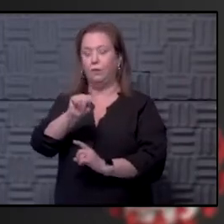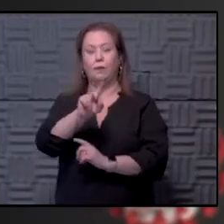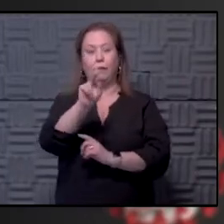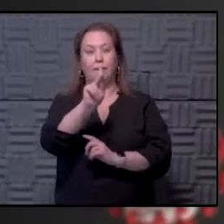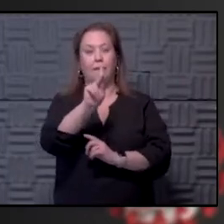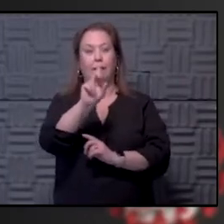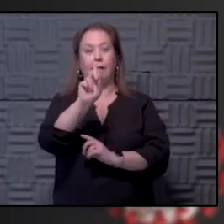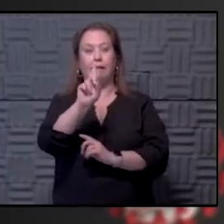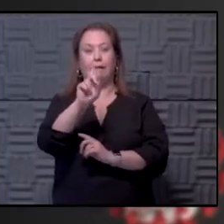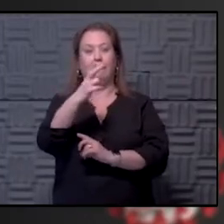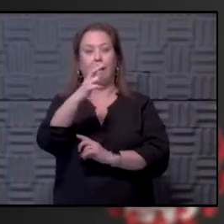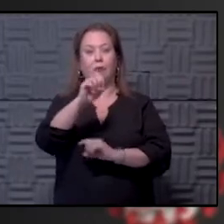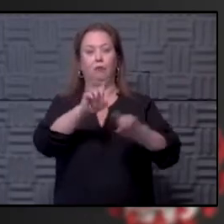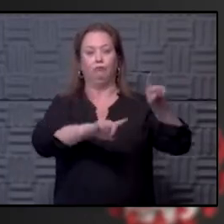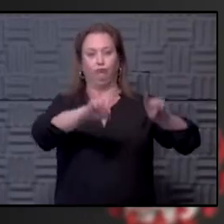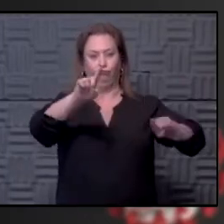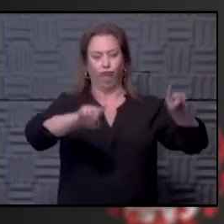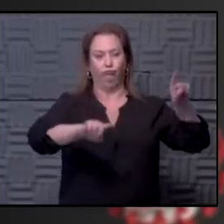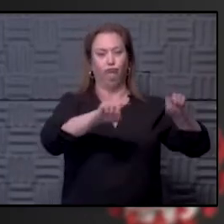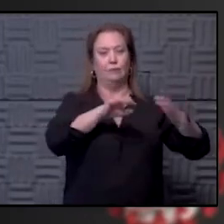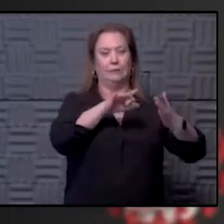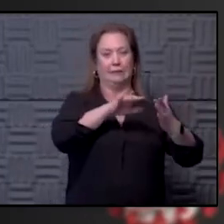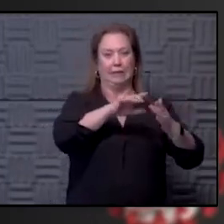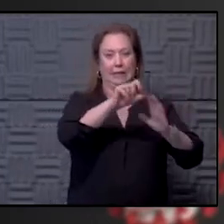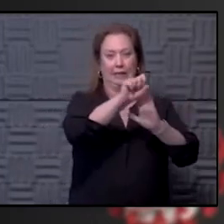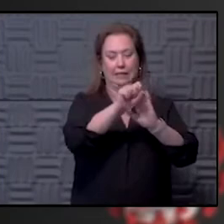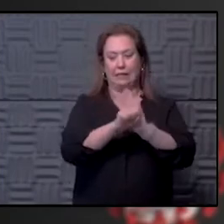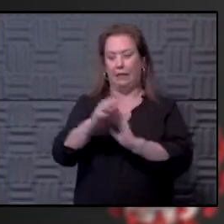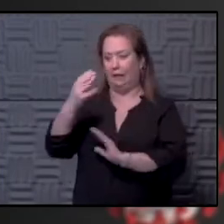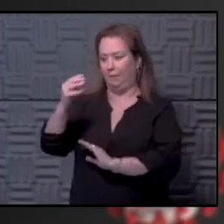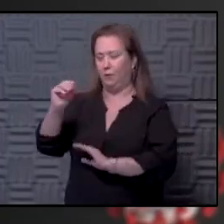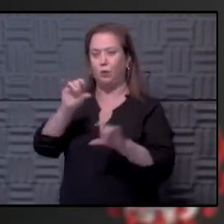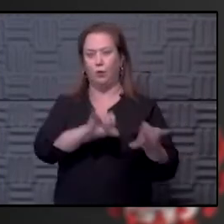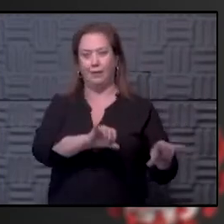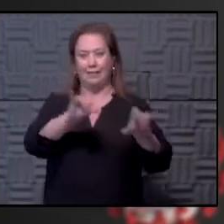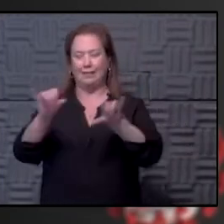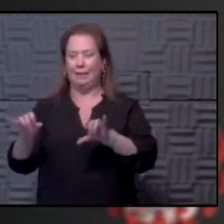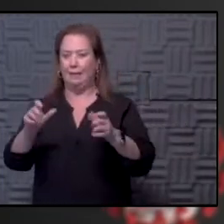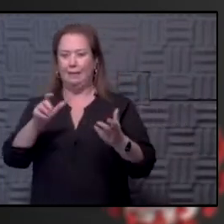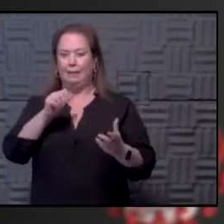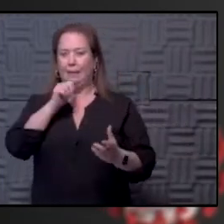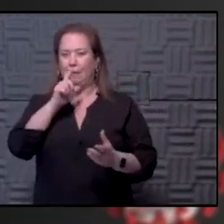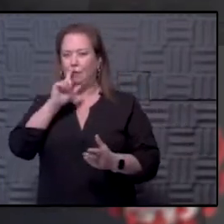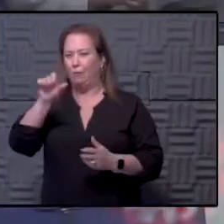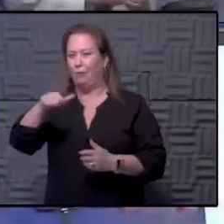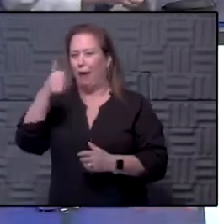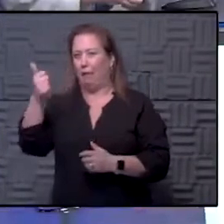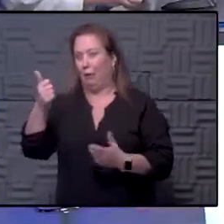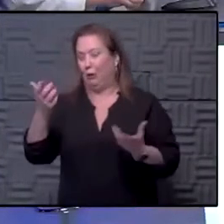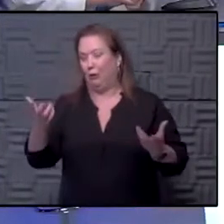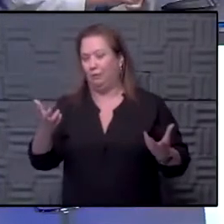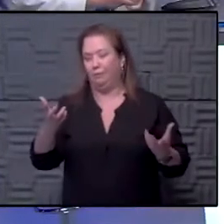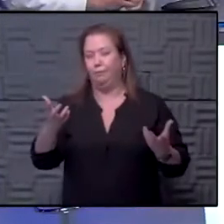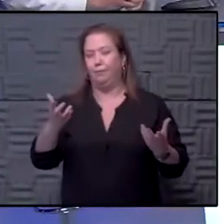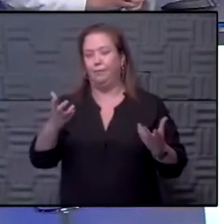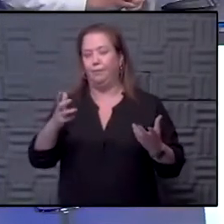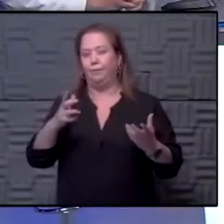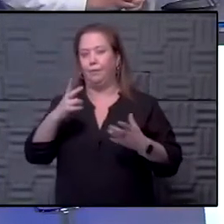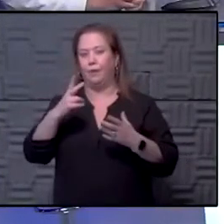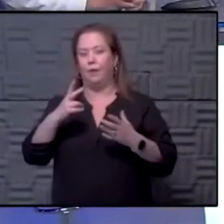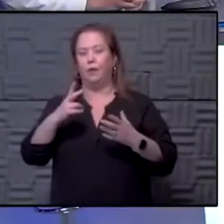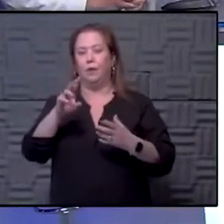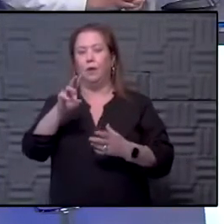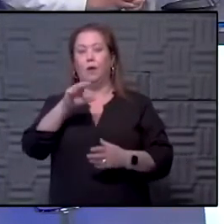sampling throughout the state and Missouri is doing the same looking for this. And so I don't know that anybody else in the metro is doing it. They're looking at it both in